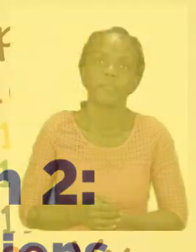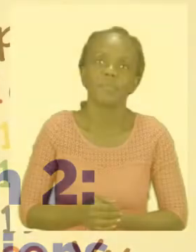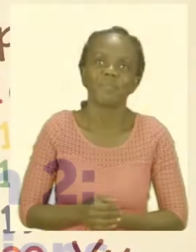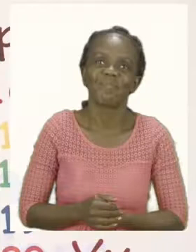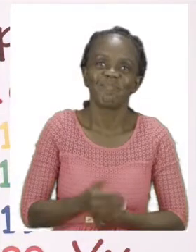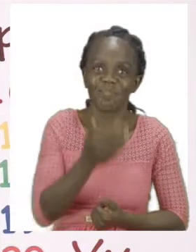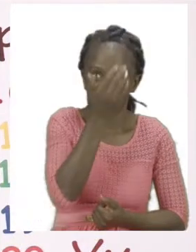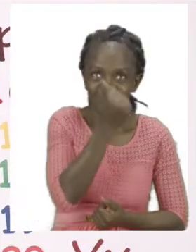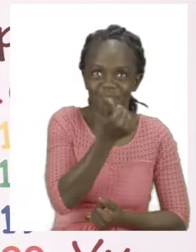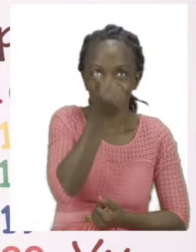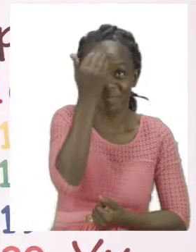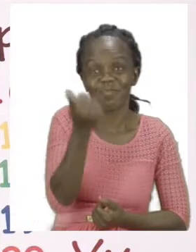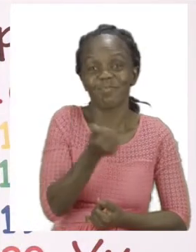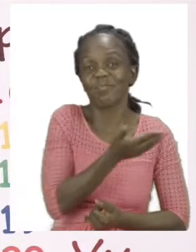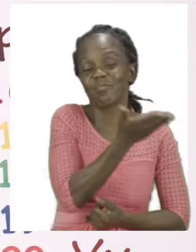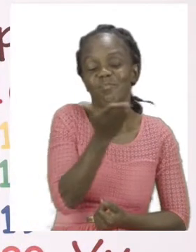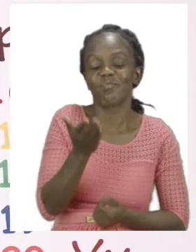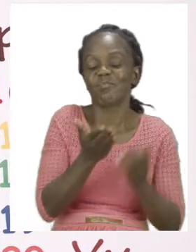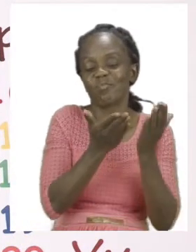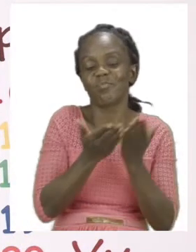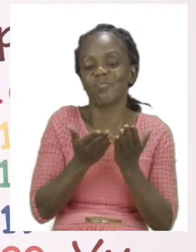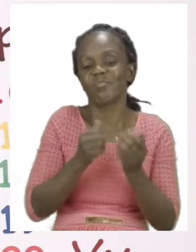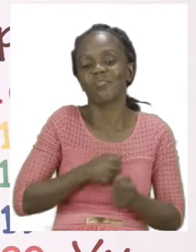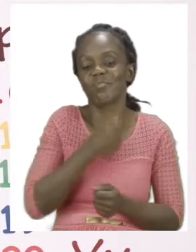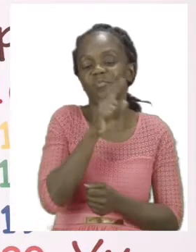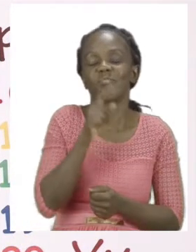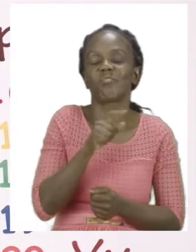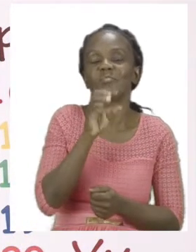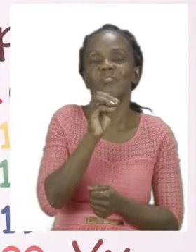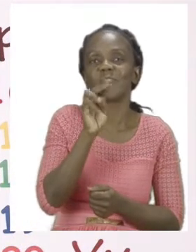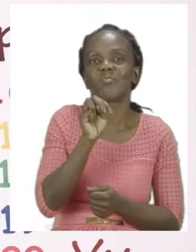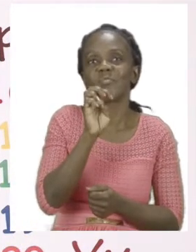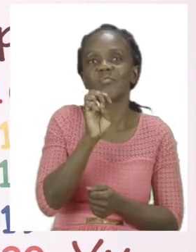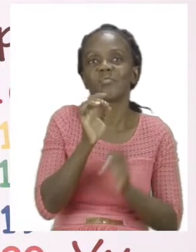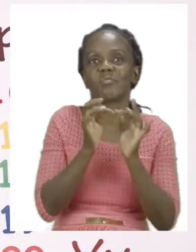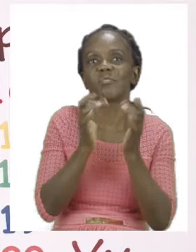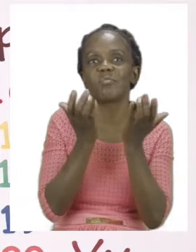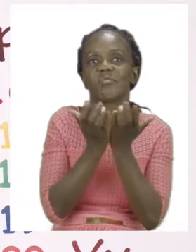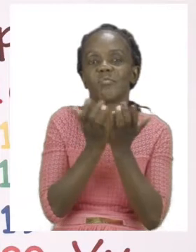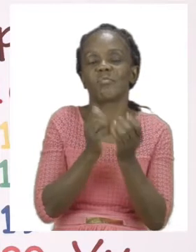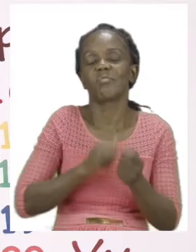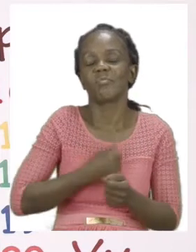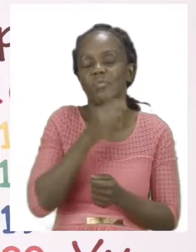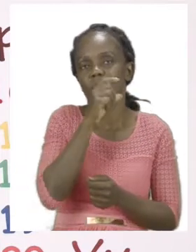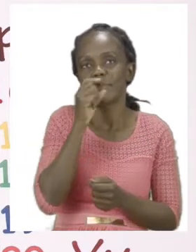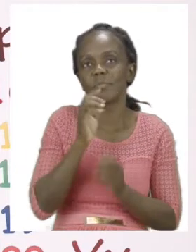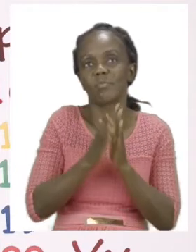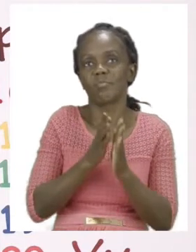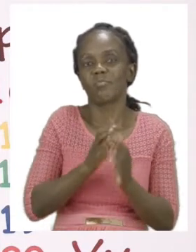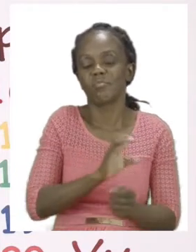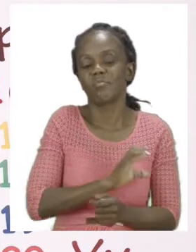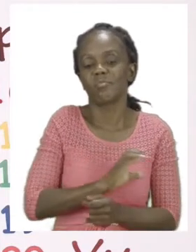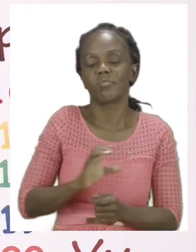Hello everyone and welcome to MyZone Online School. My name is